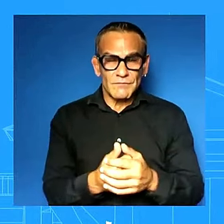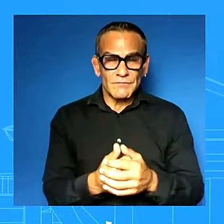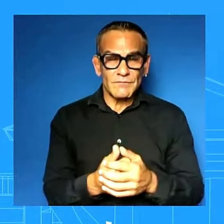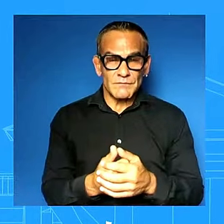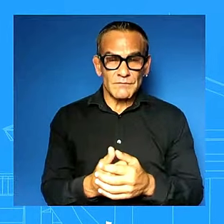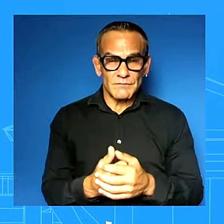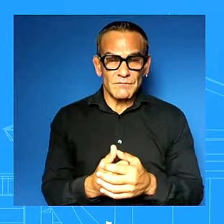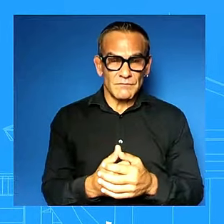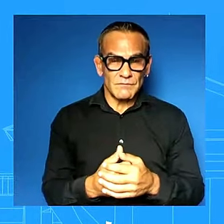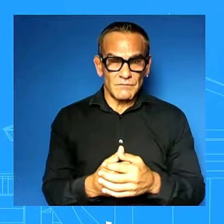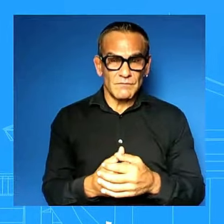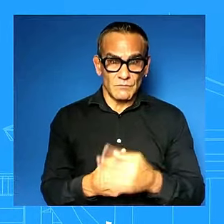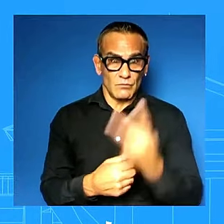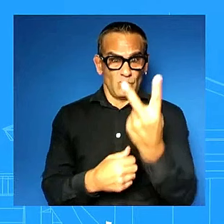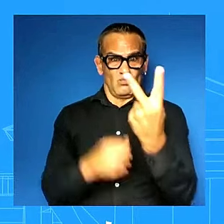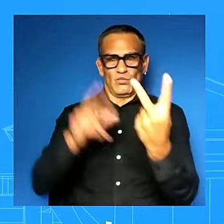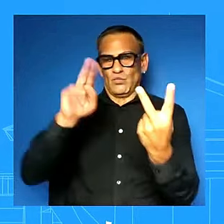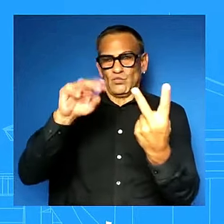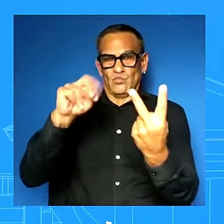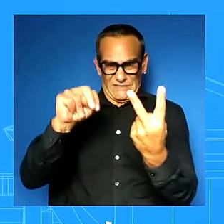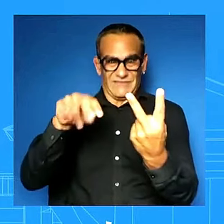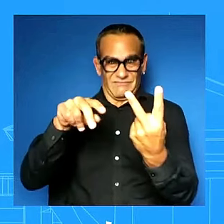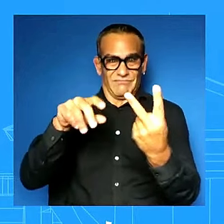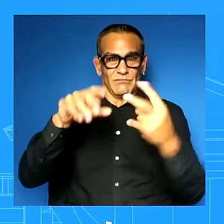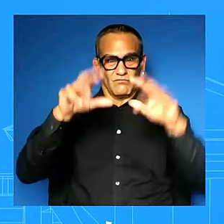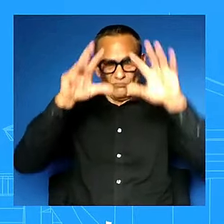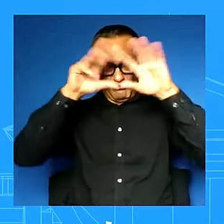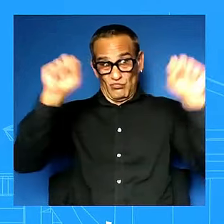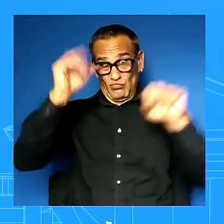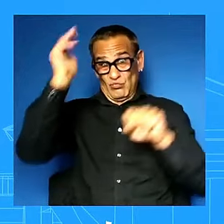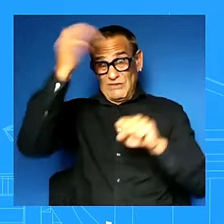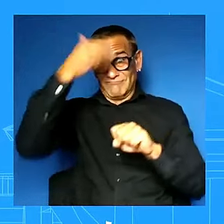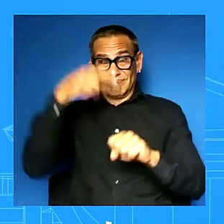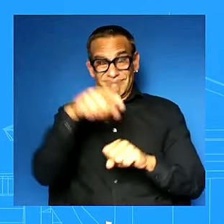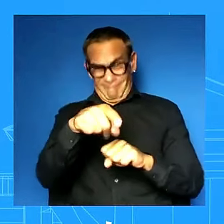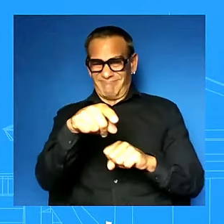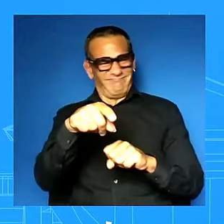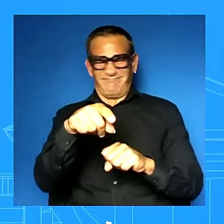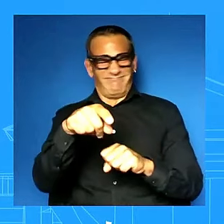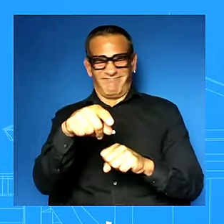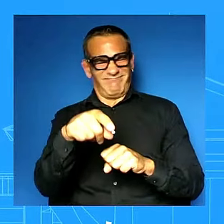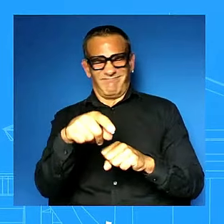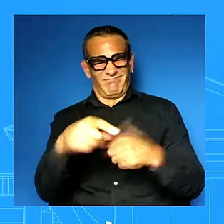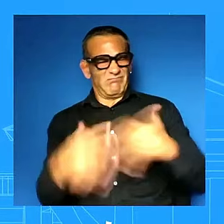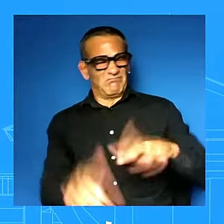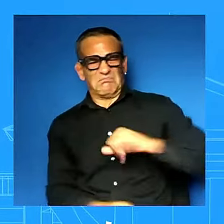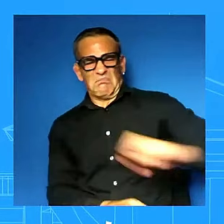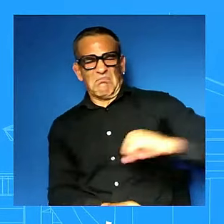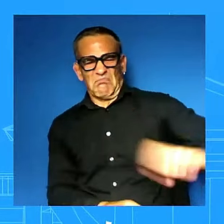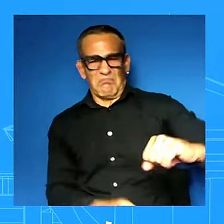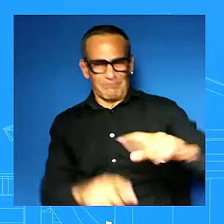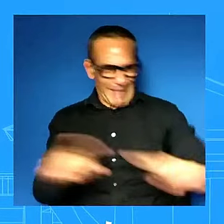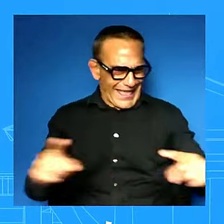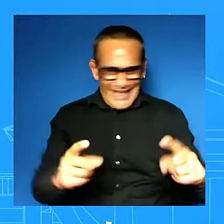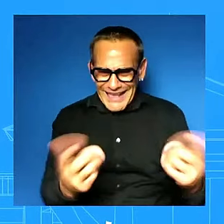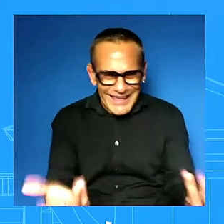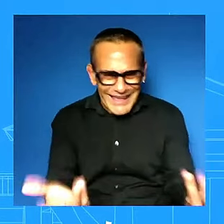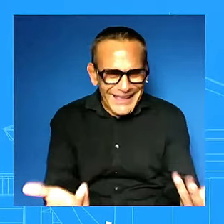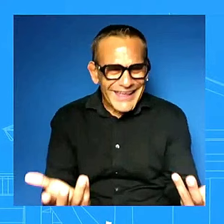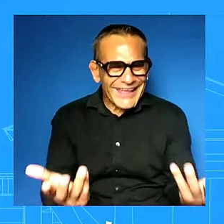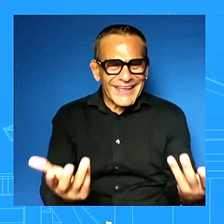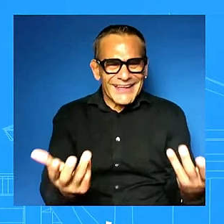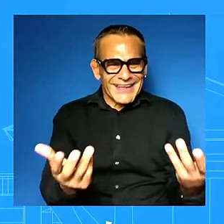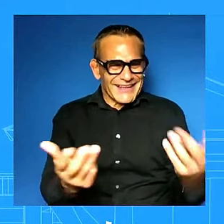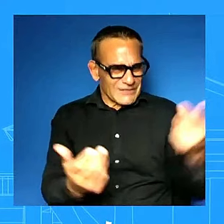on that and made them say that's not what they wanted to do but that's what they were saying they wanted to do they wanted to